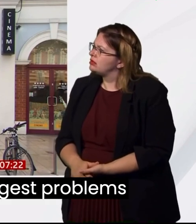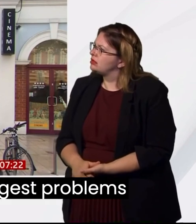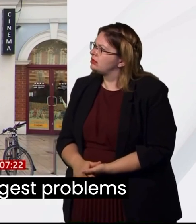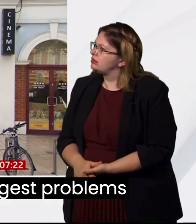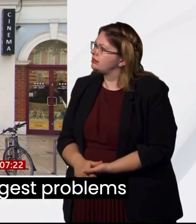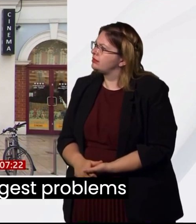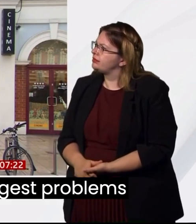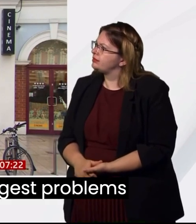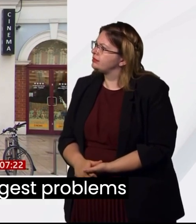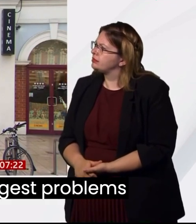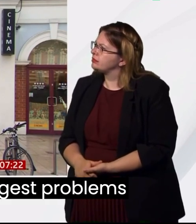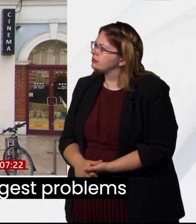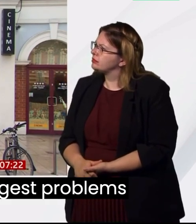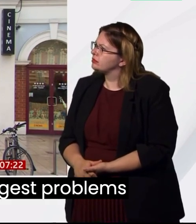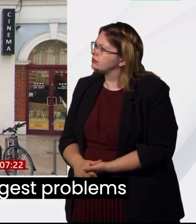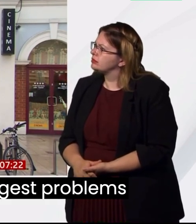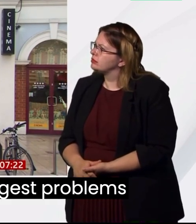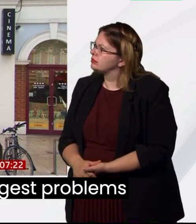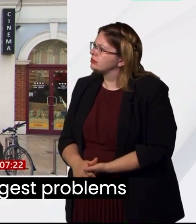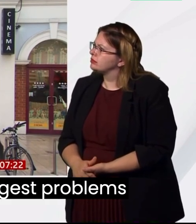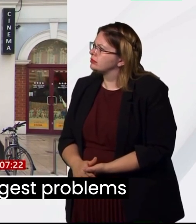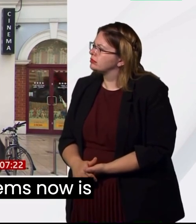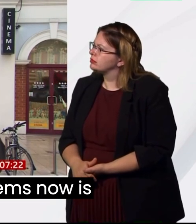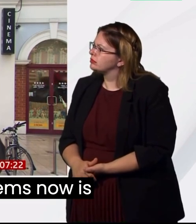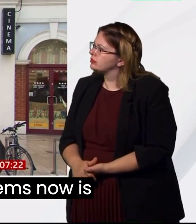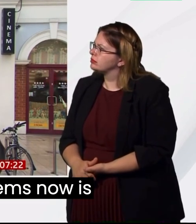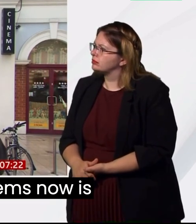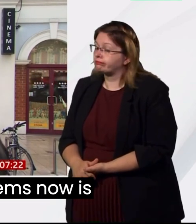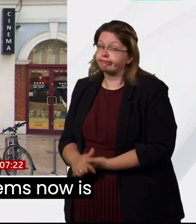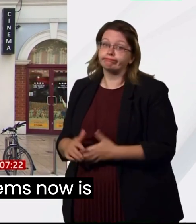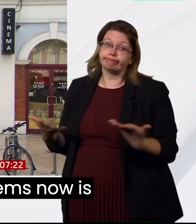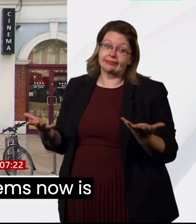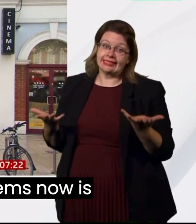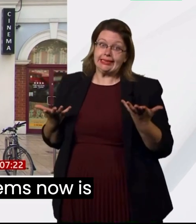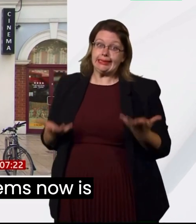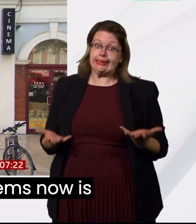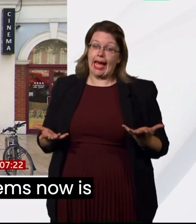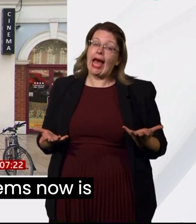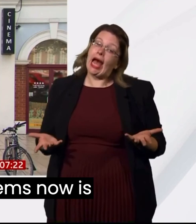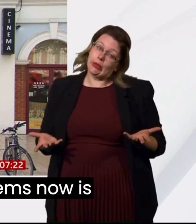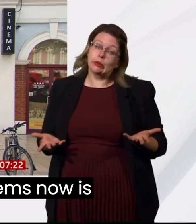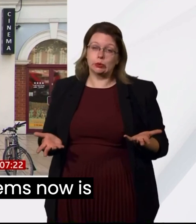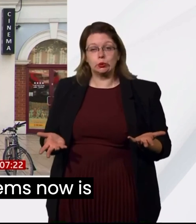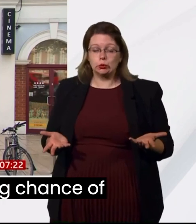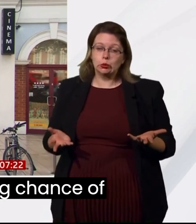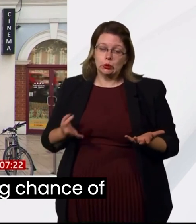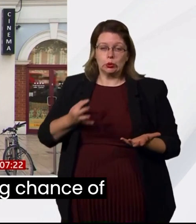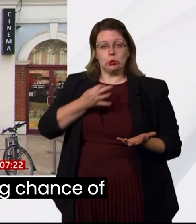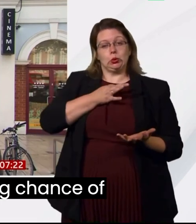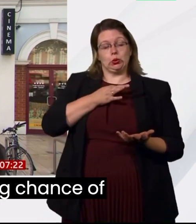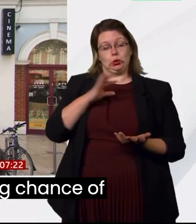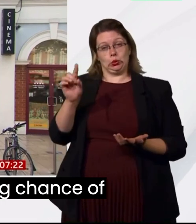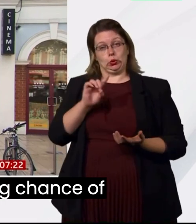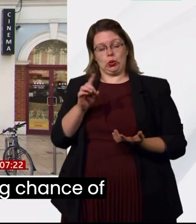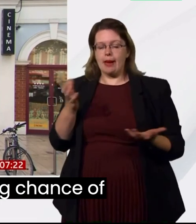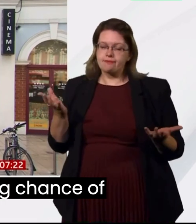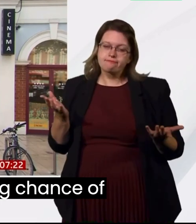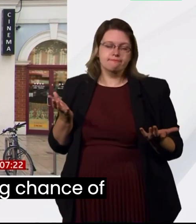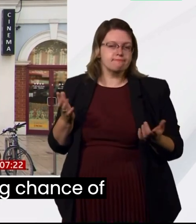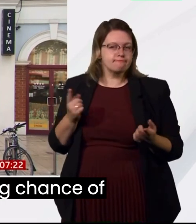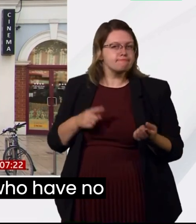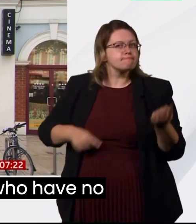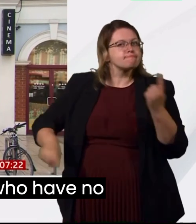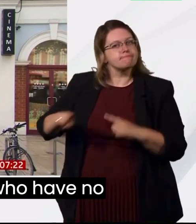Well, you see, one of the biggest problems now, biggest problems now, is that there is an increasing